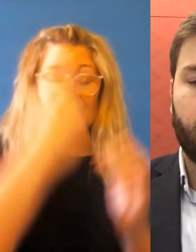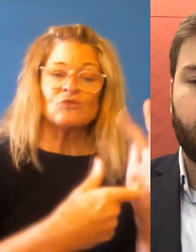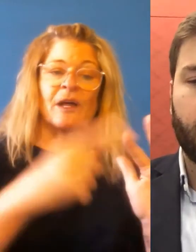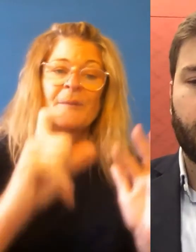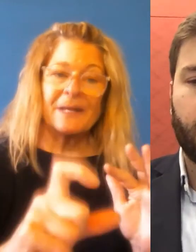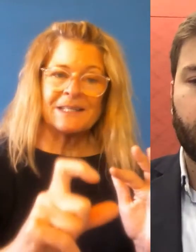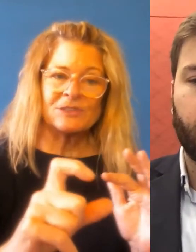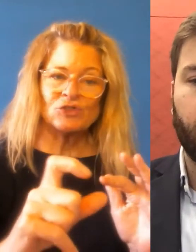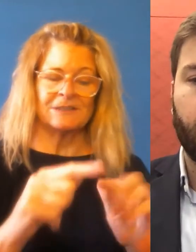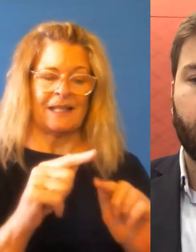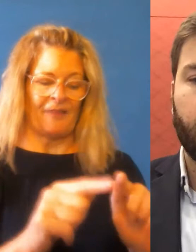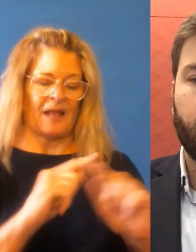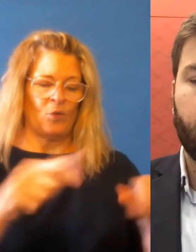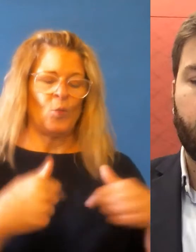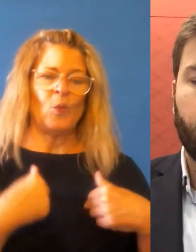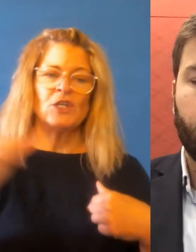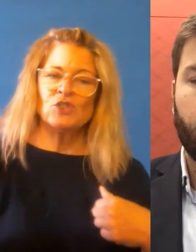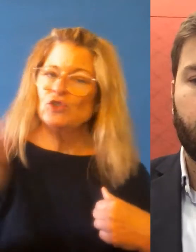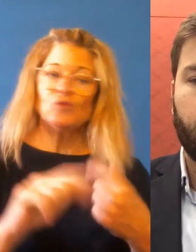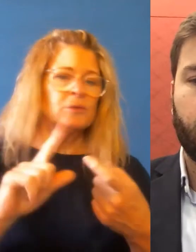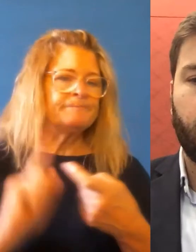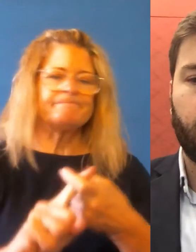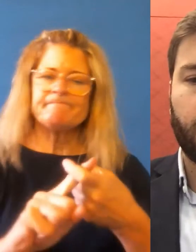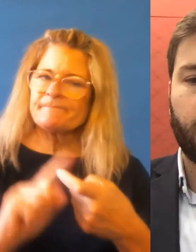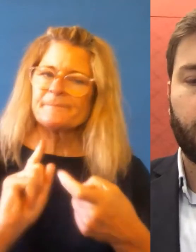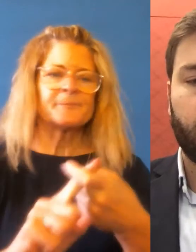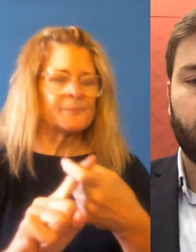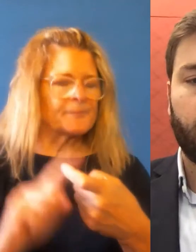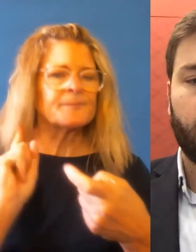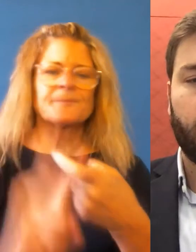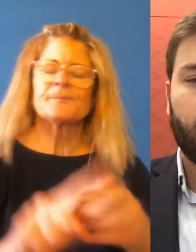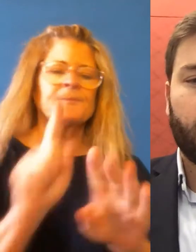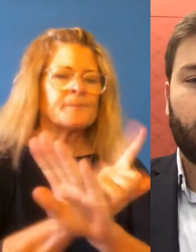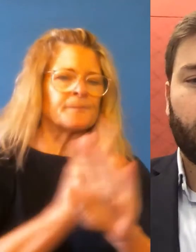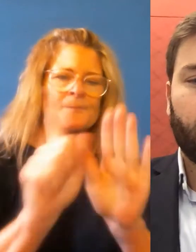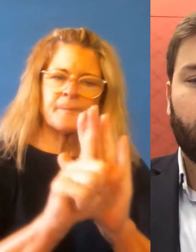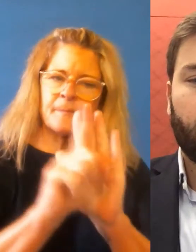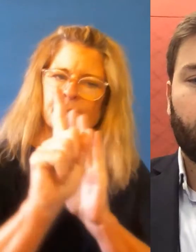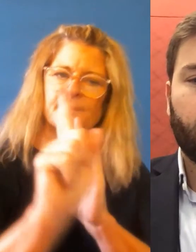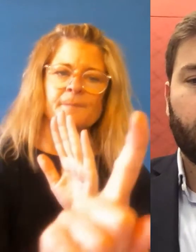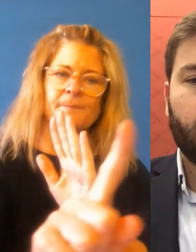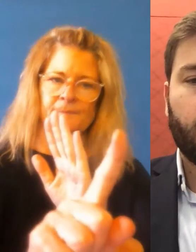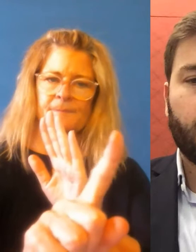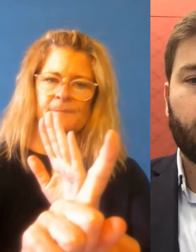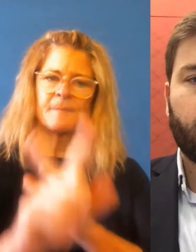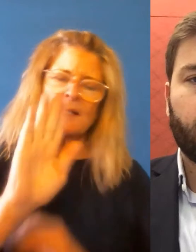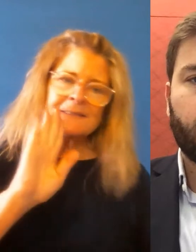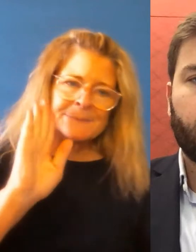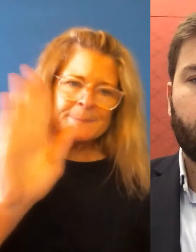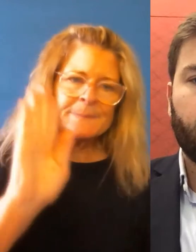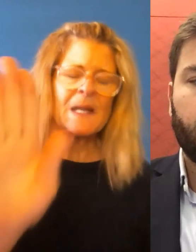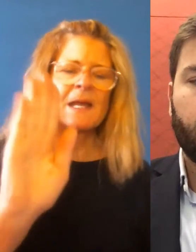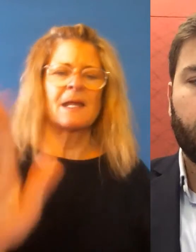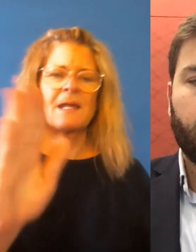from, uh, the poor behavior to the upper quarter behavior, where we're finding